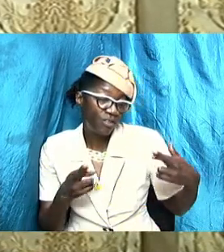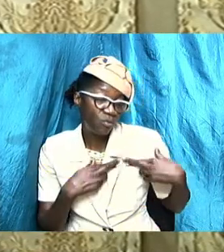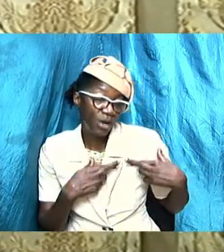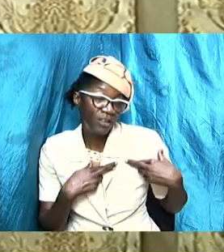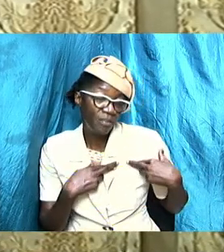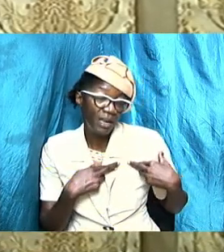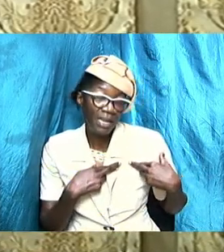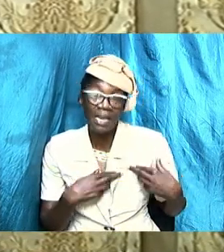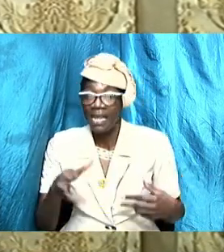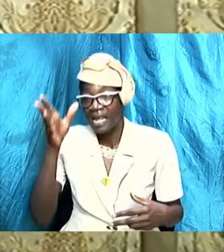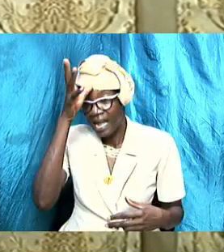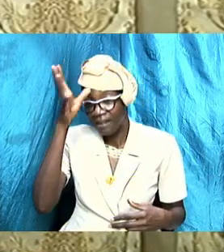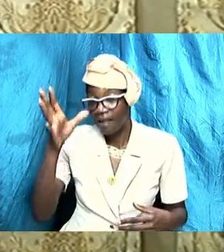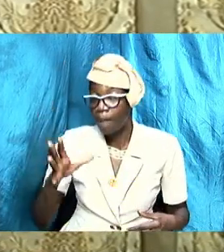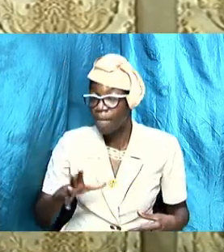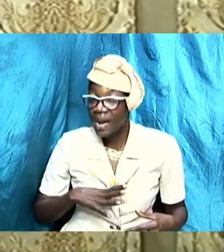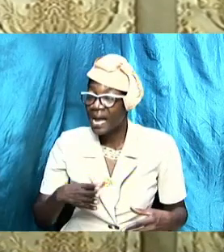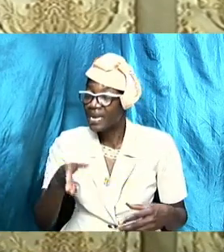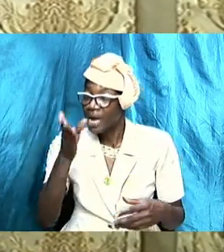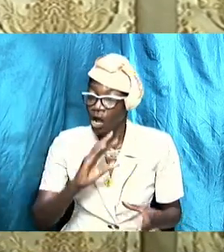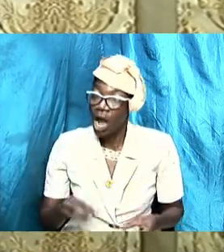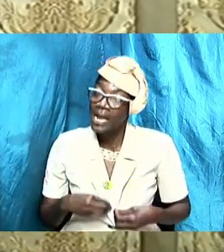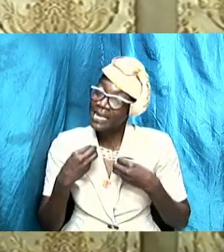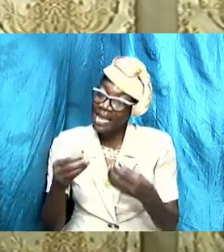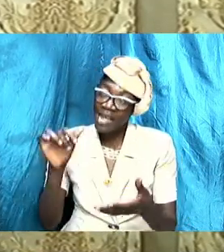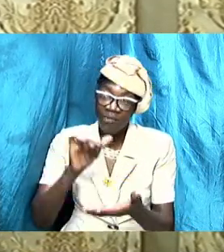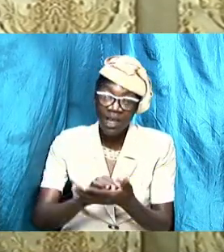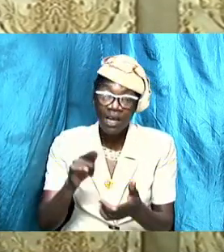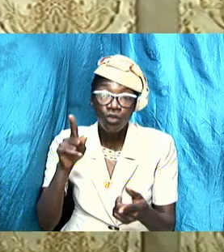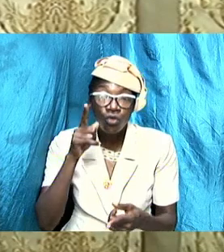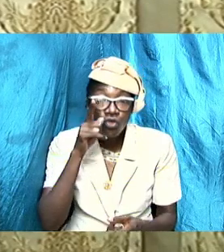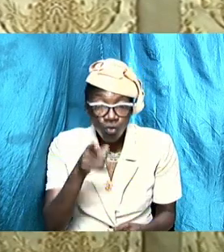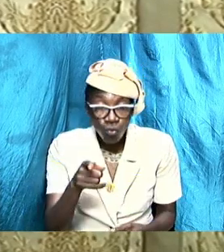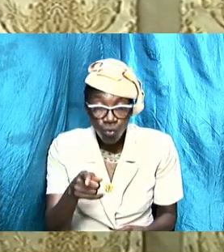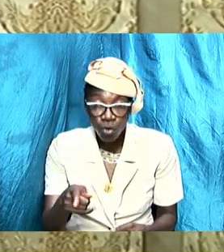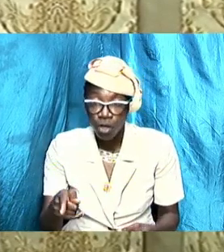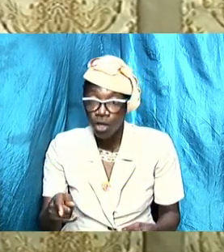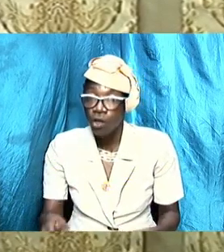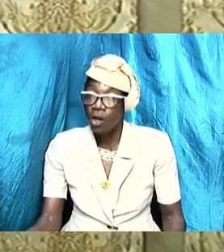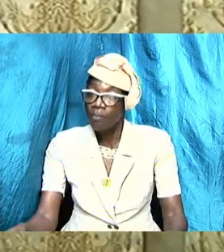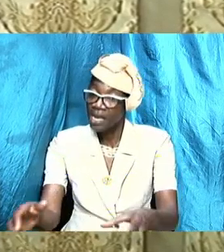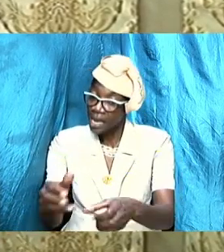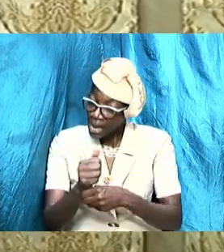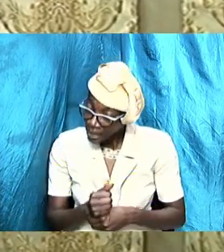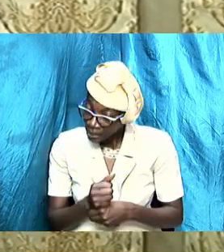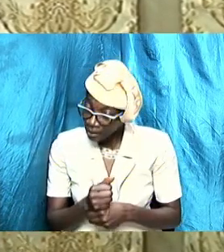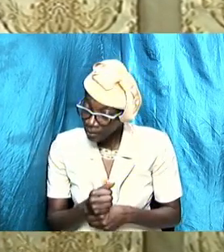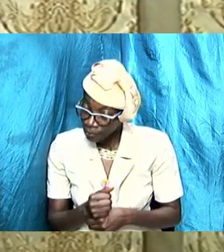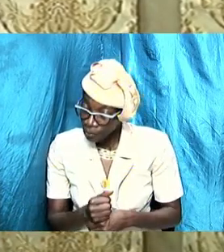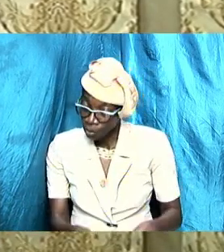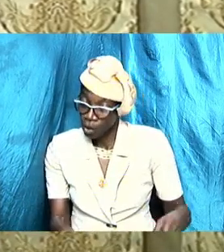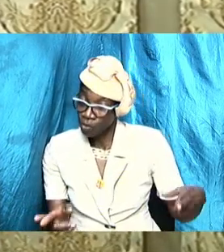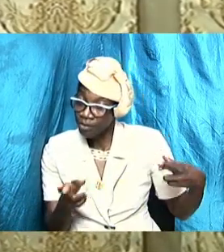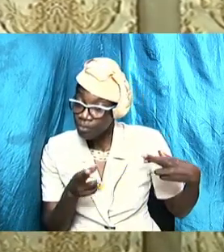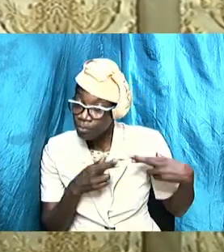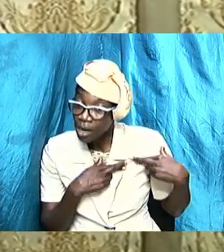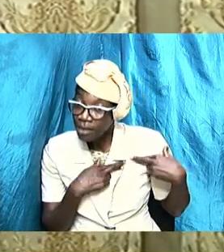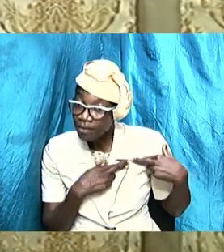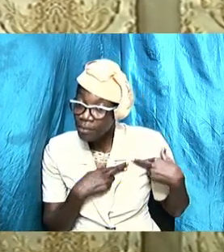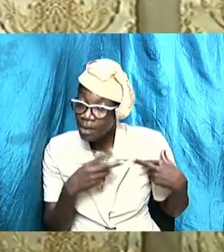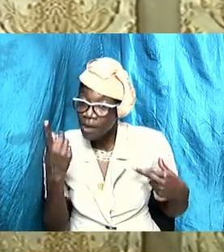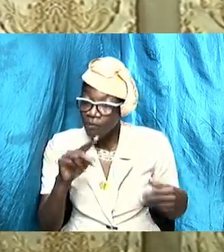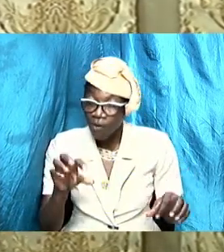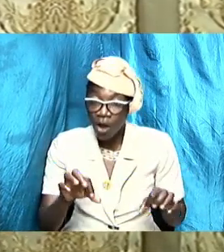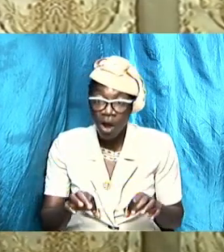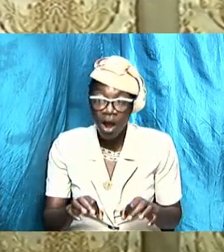gave that to you and you are going to be held accountable oh man for the family that God